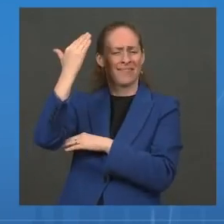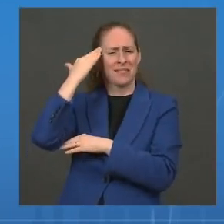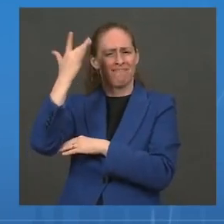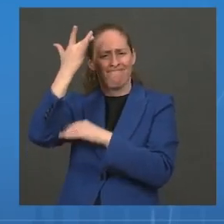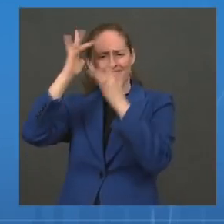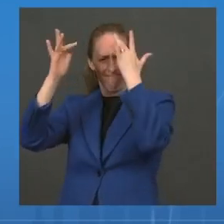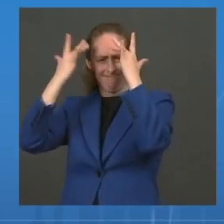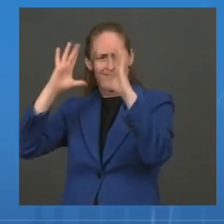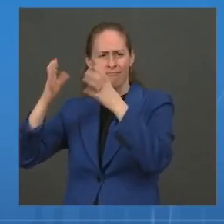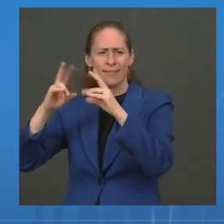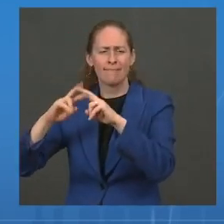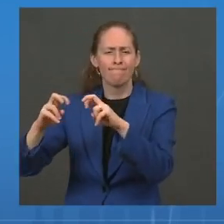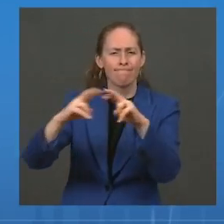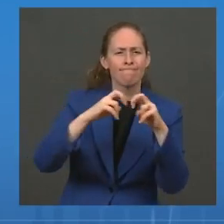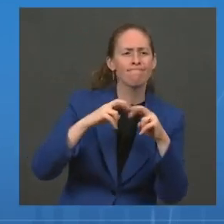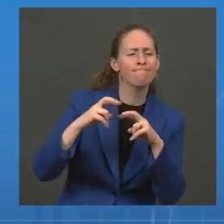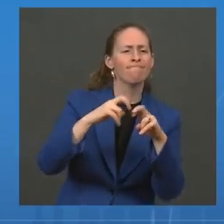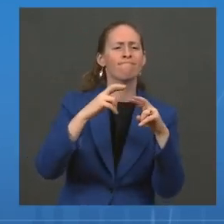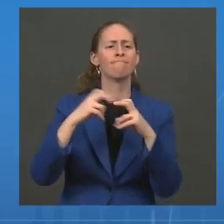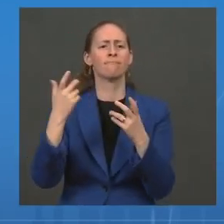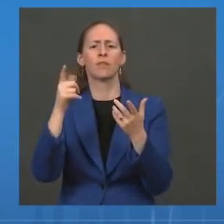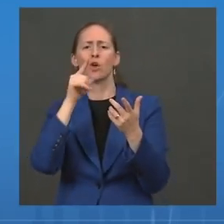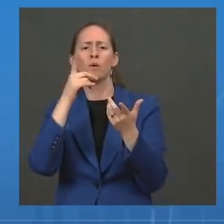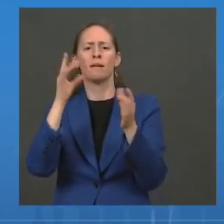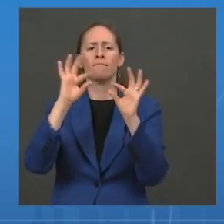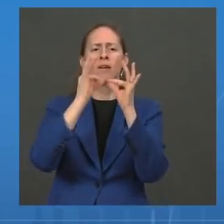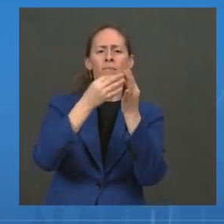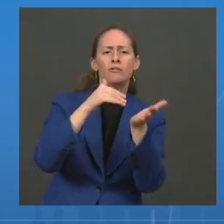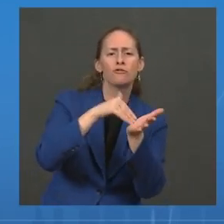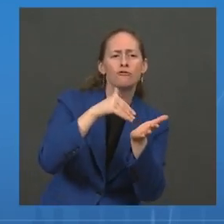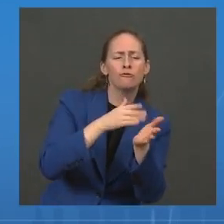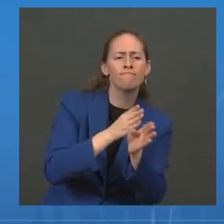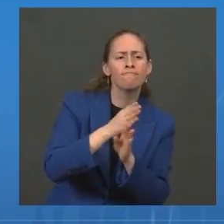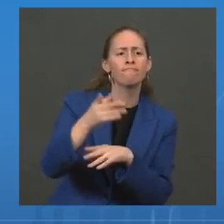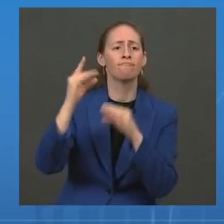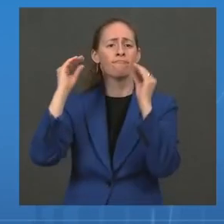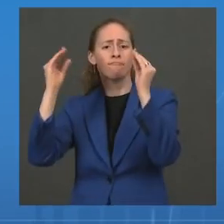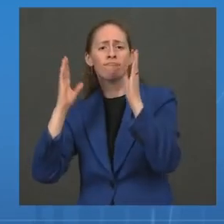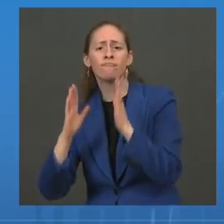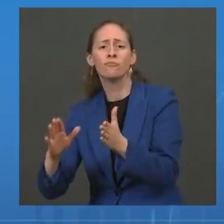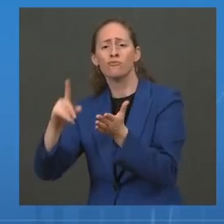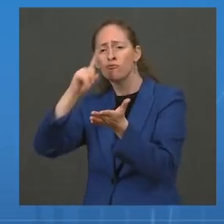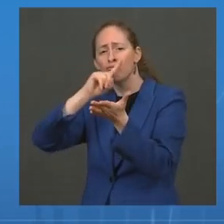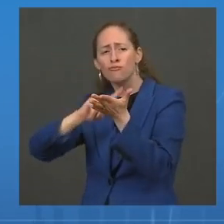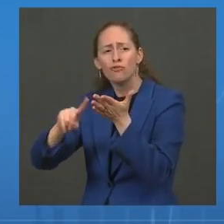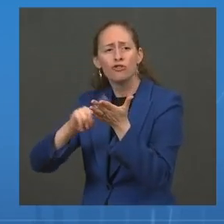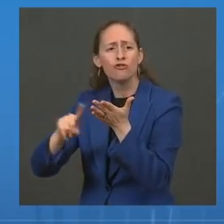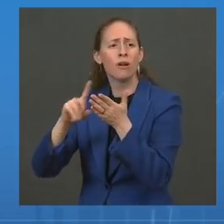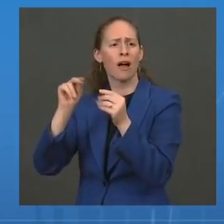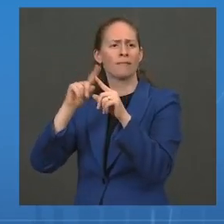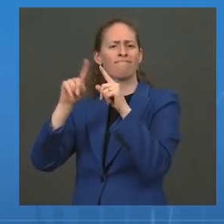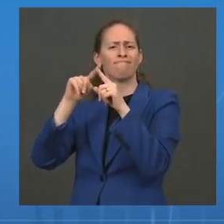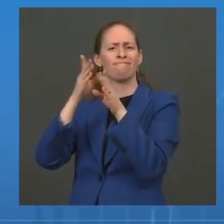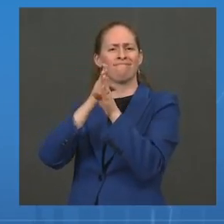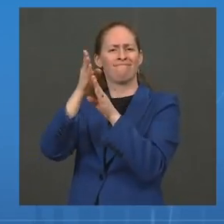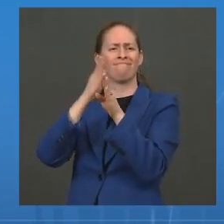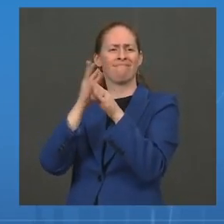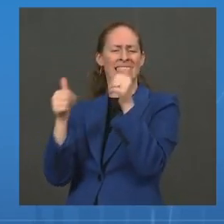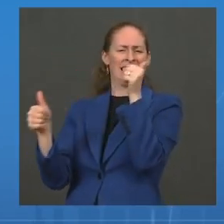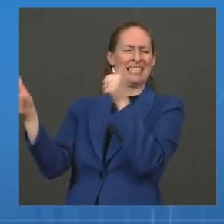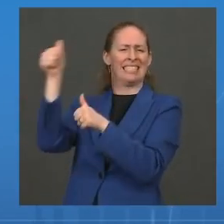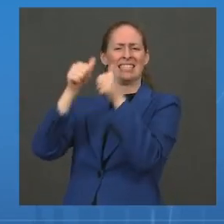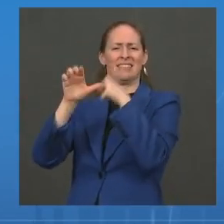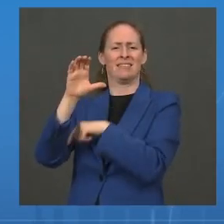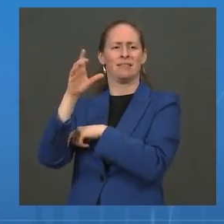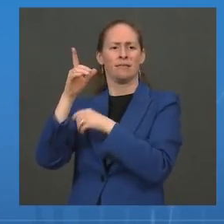pediatricians, professors, researchers, and chief medical officers. As experts in their respective fields, they have